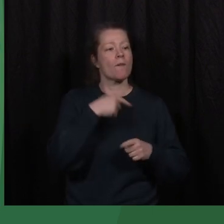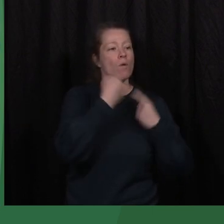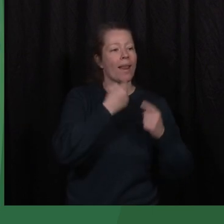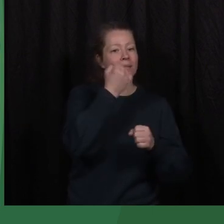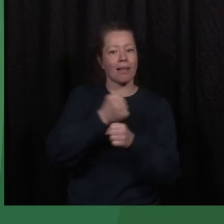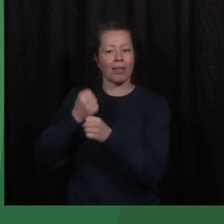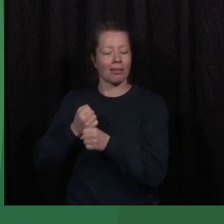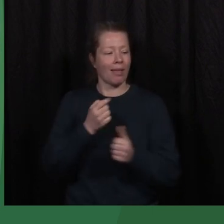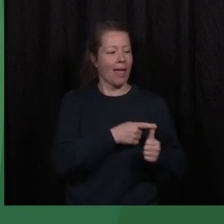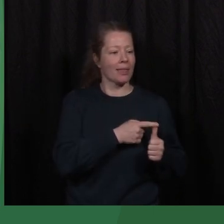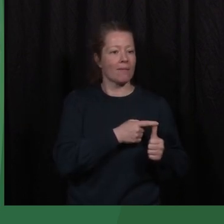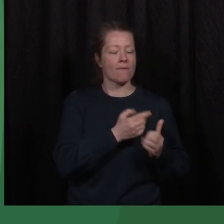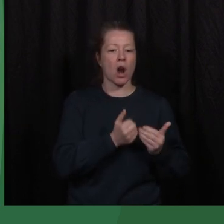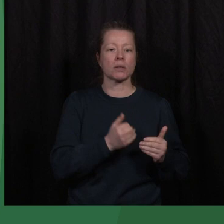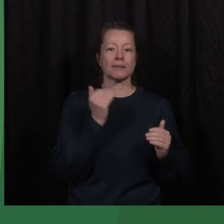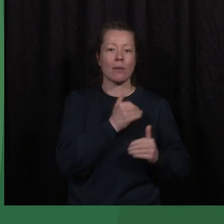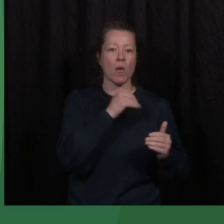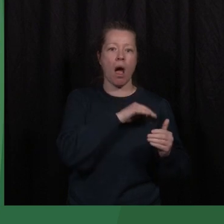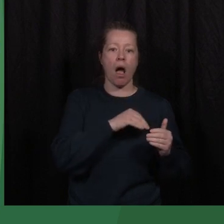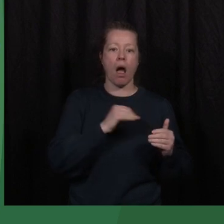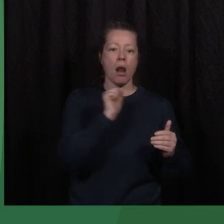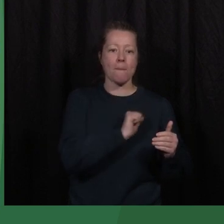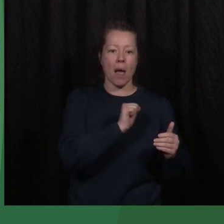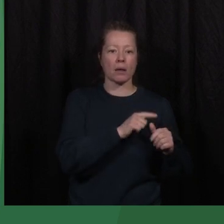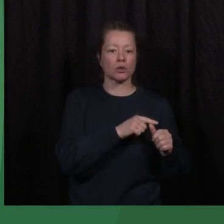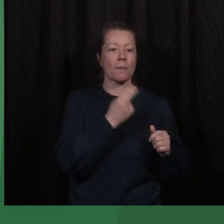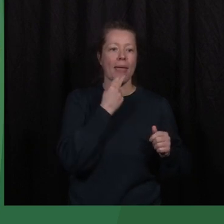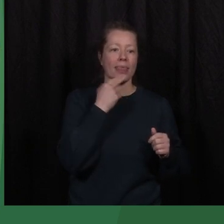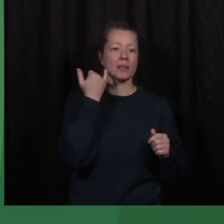One was a Saudi by the name of Jamal Khashoggi.